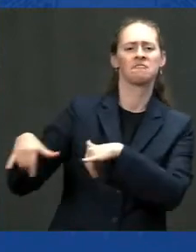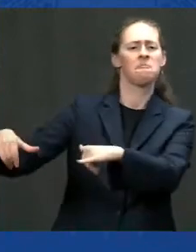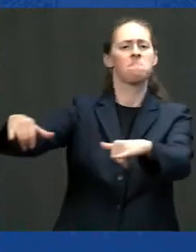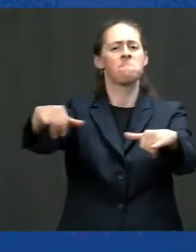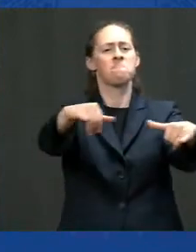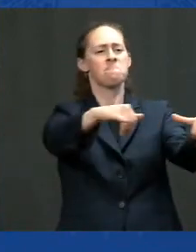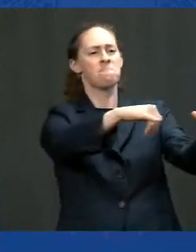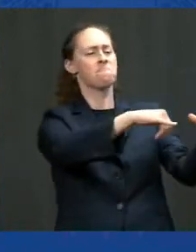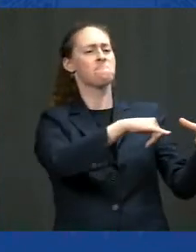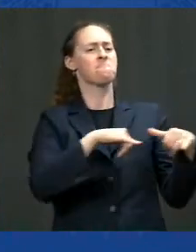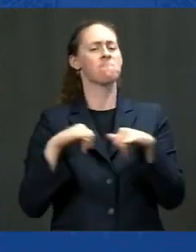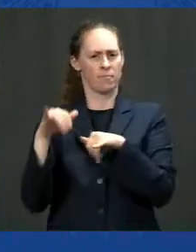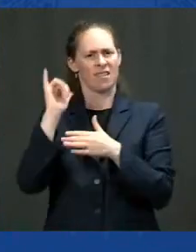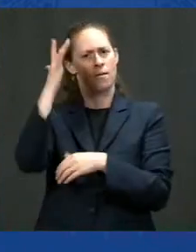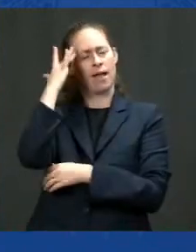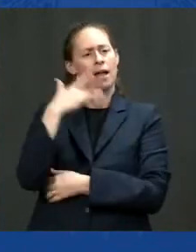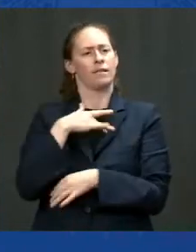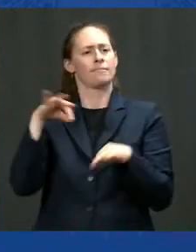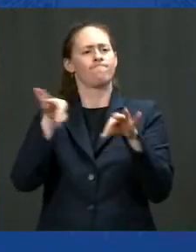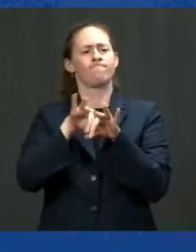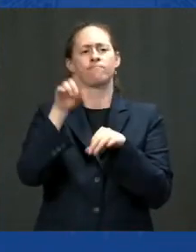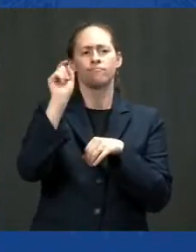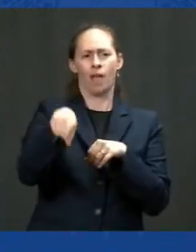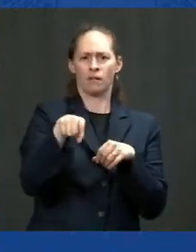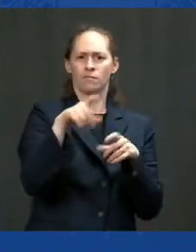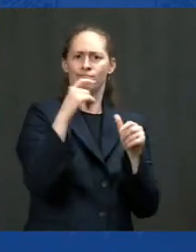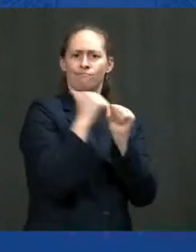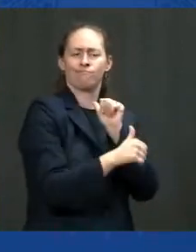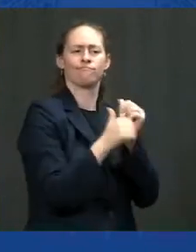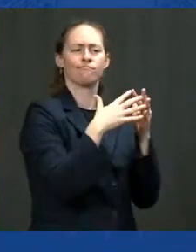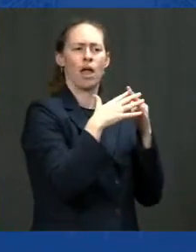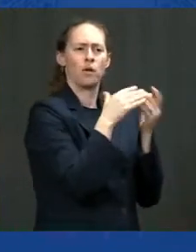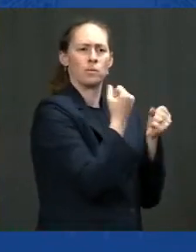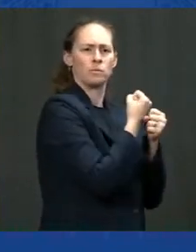american rescue plan shortly after i got in electric